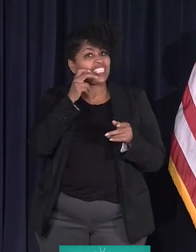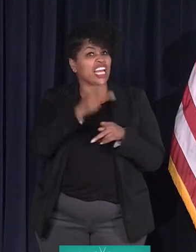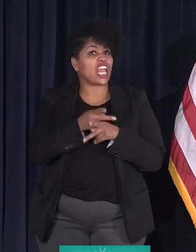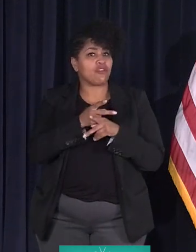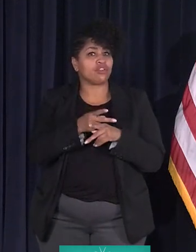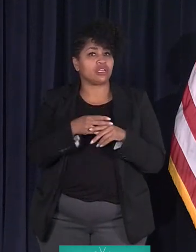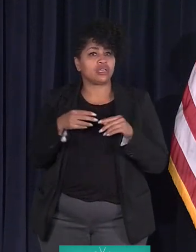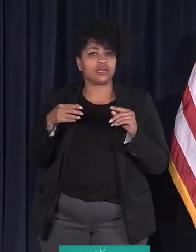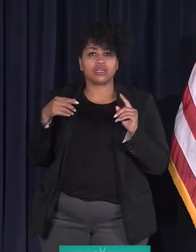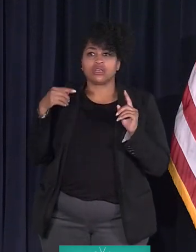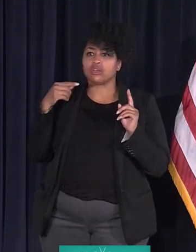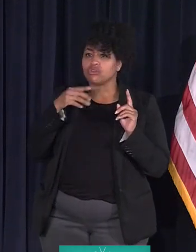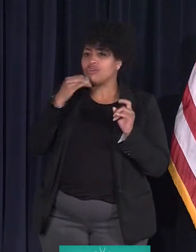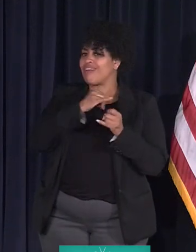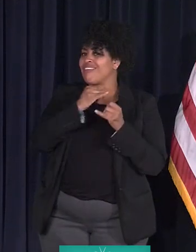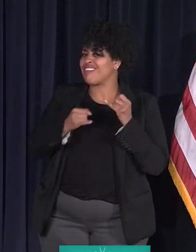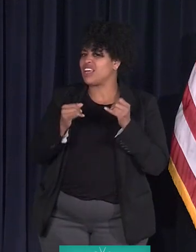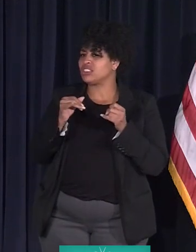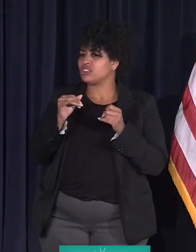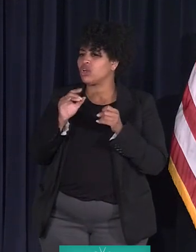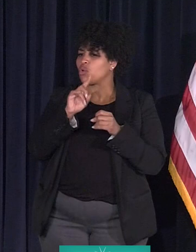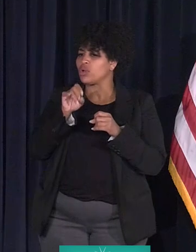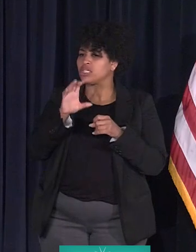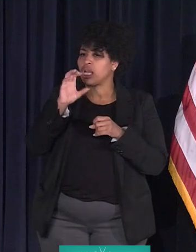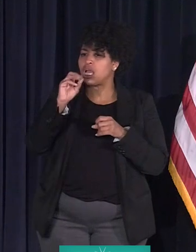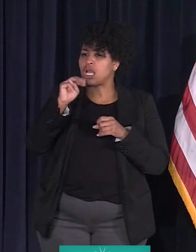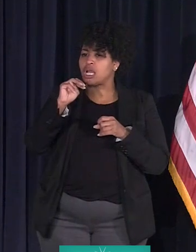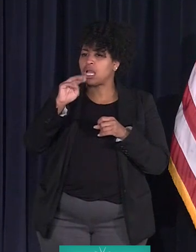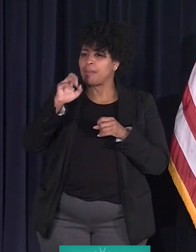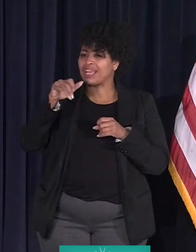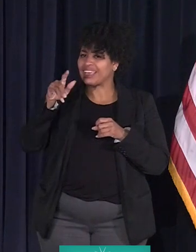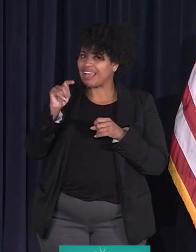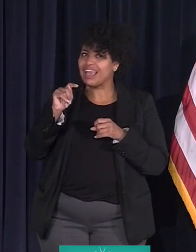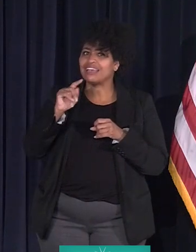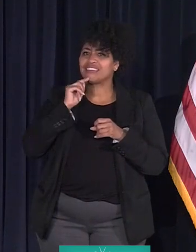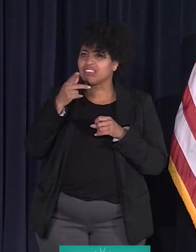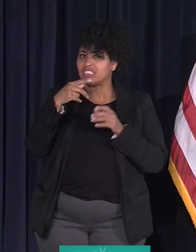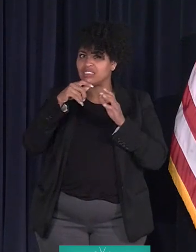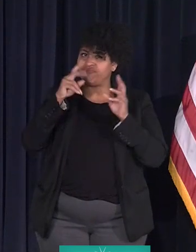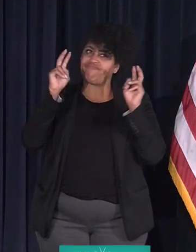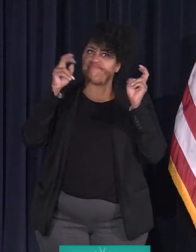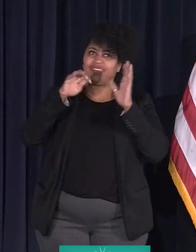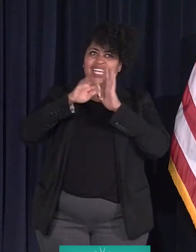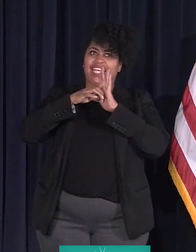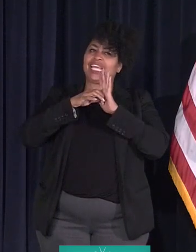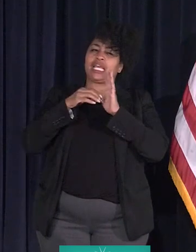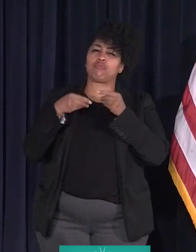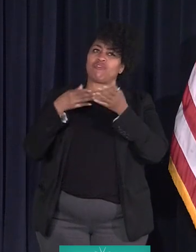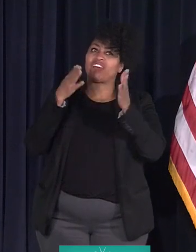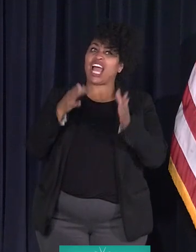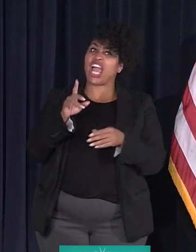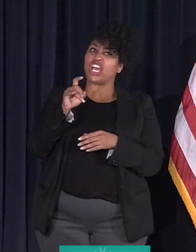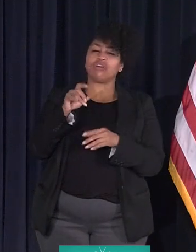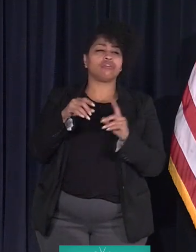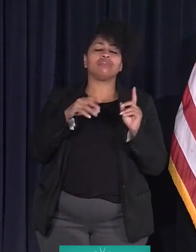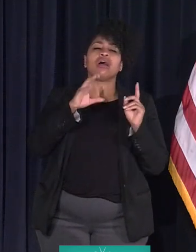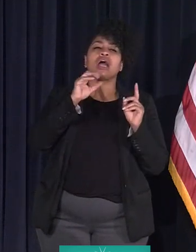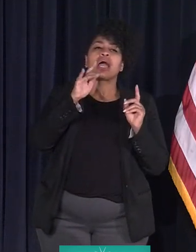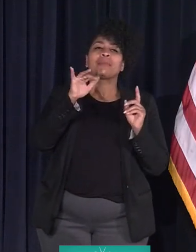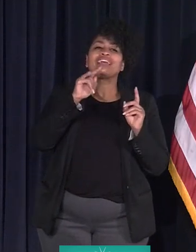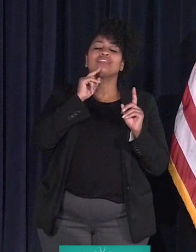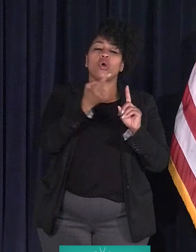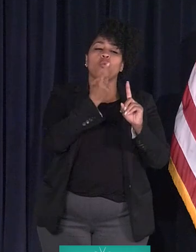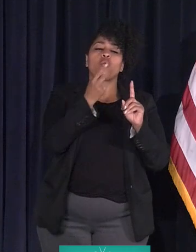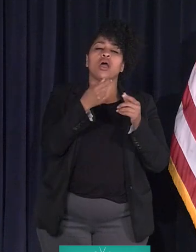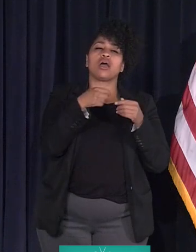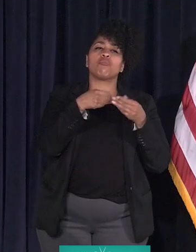You know, last question, is Comcast the key provider for Internet under this? So, Comcast is one provider, but he has